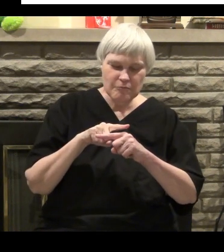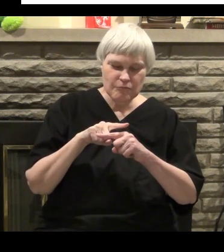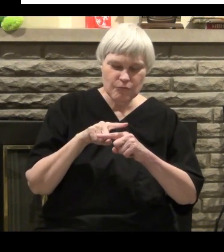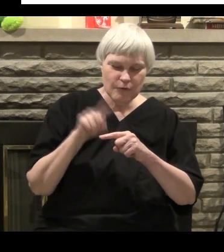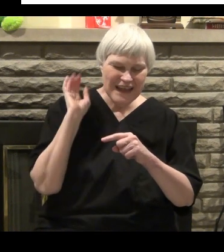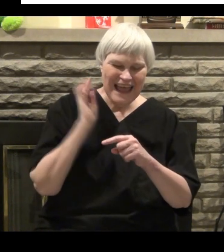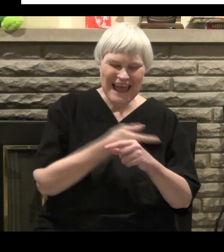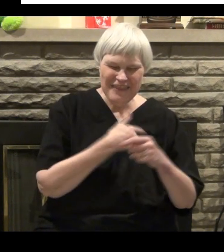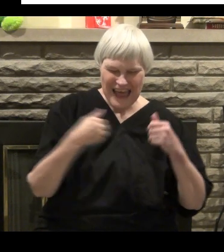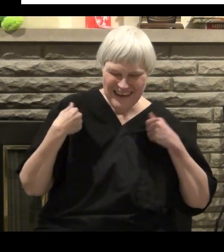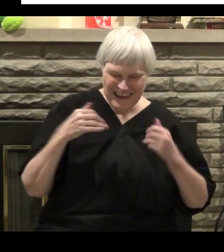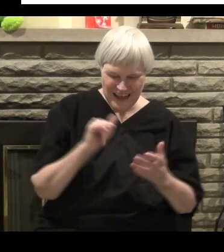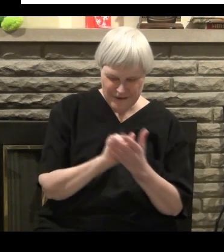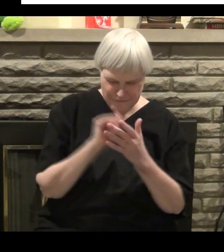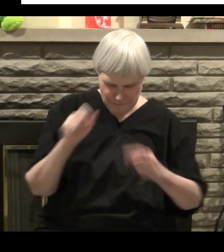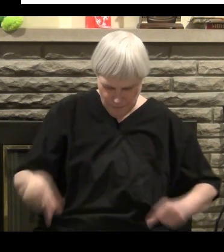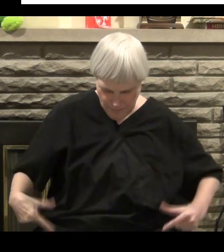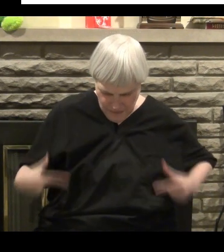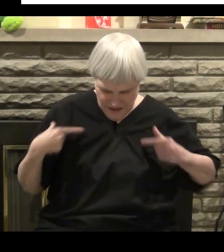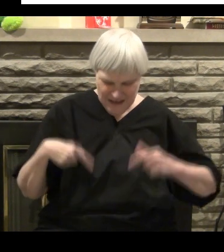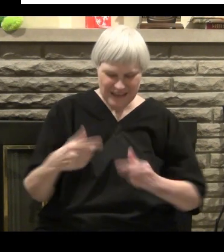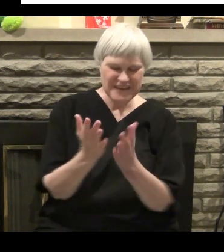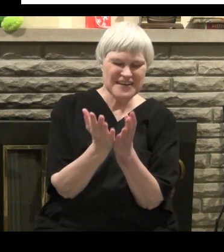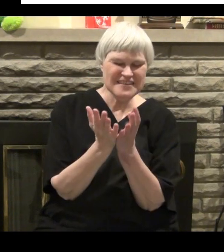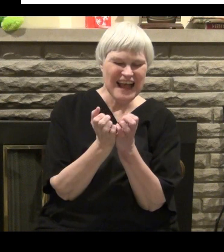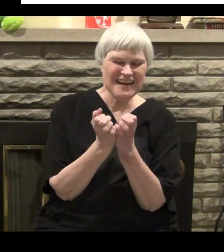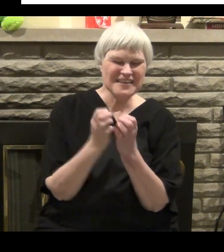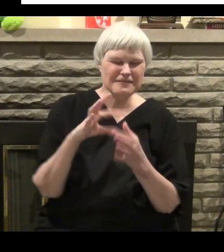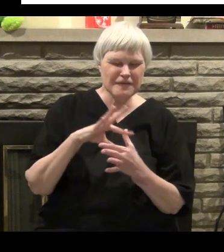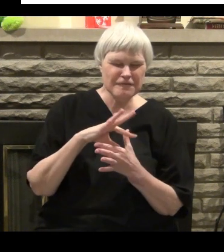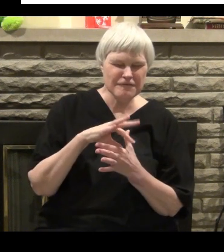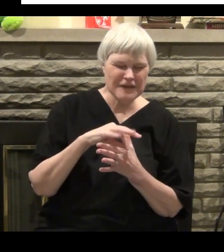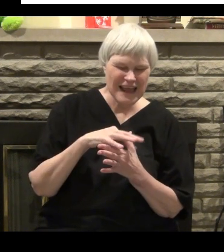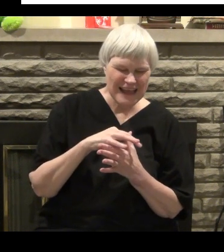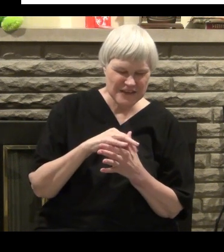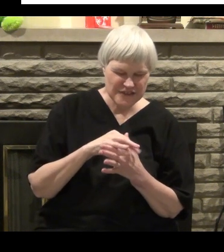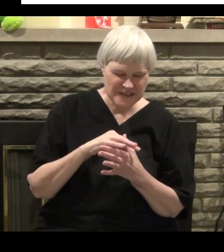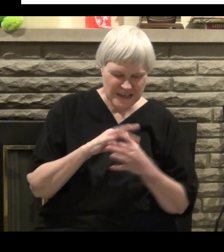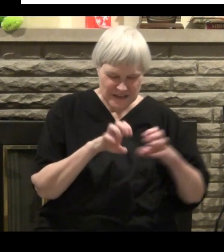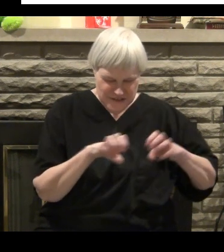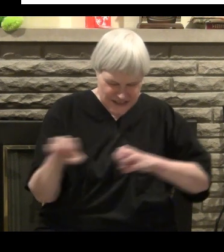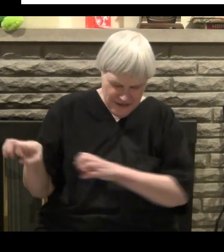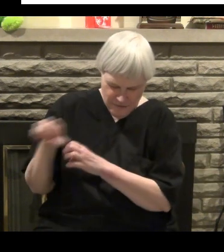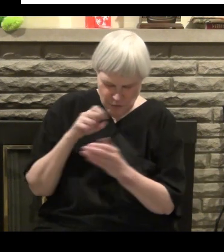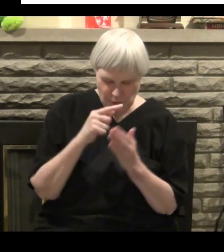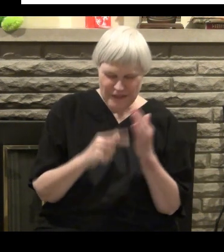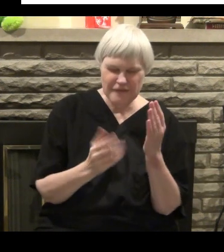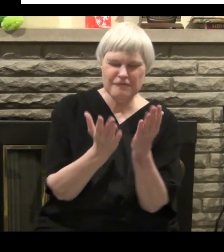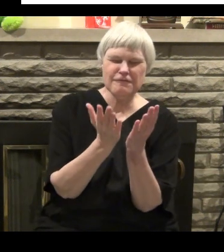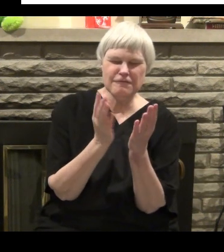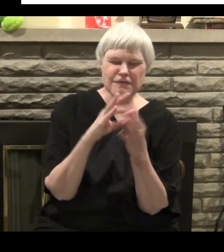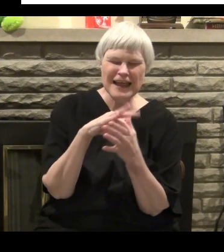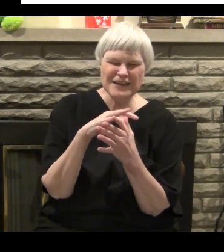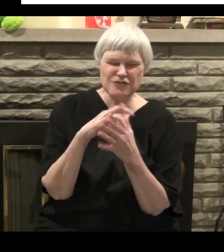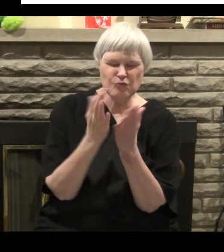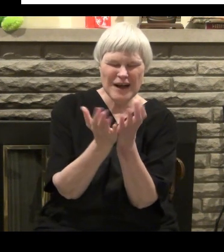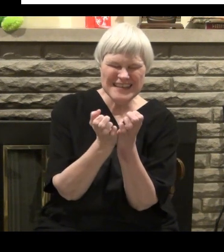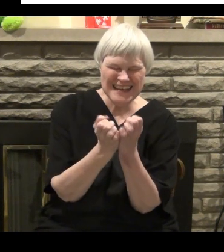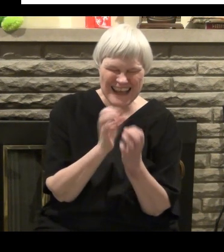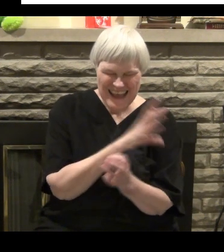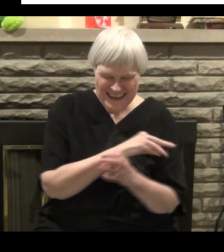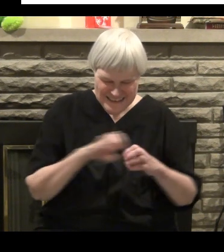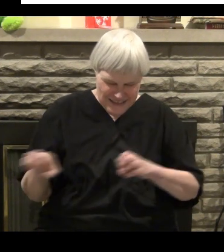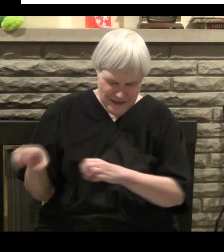the children of unbelief, in which also we all conversed in times past, in the desires of our flesh,